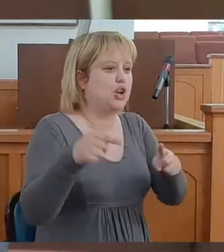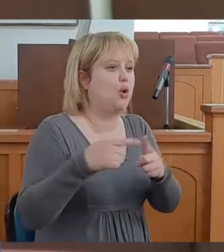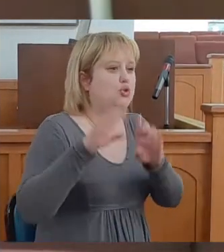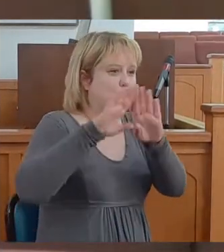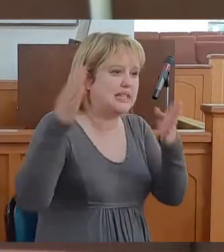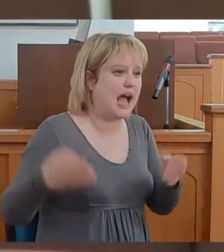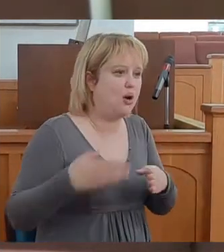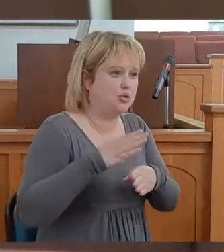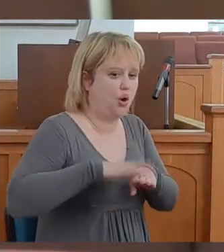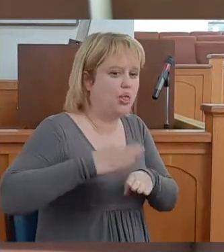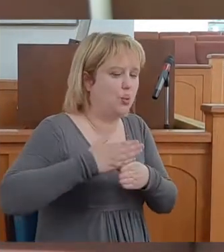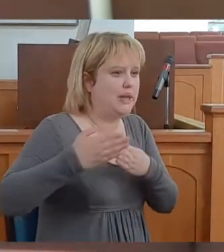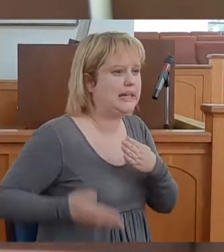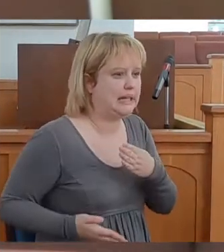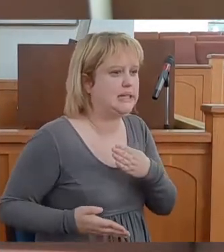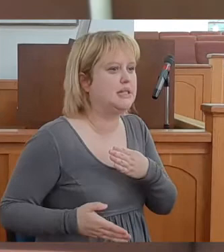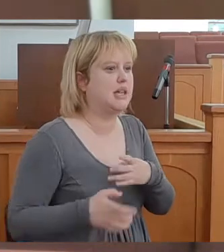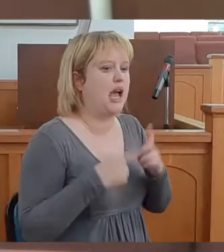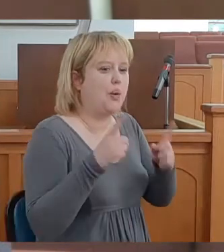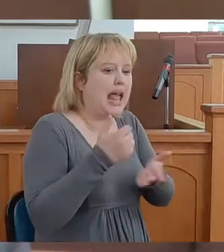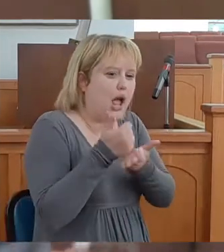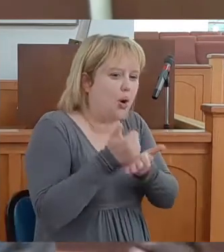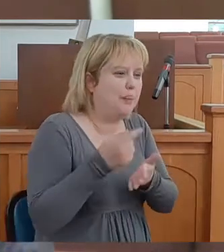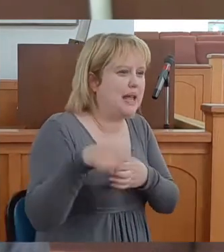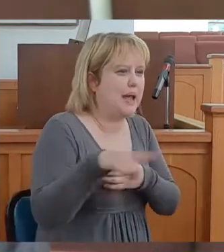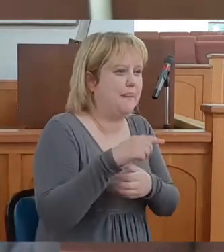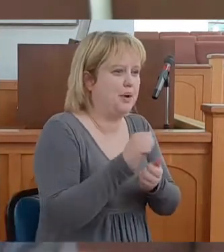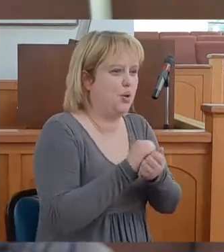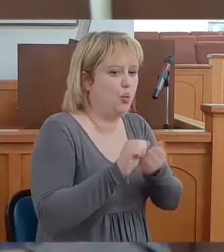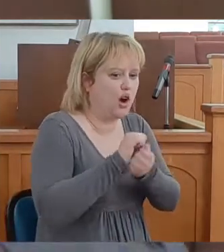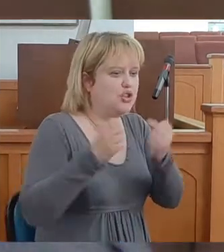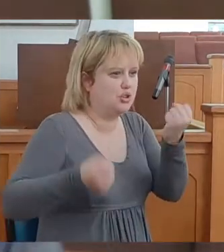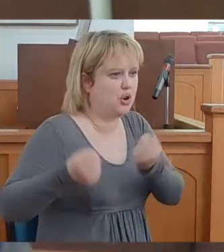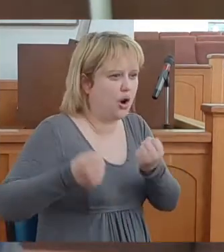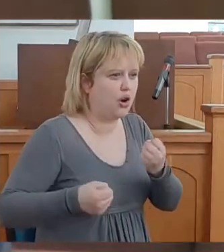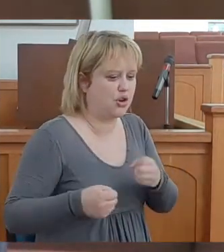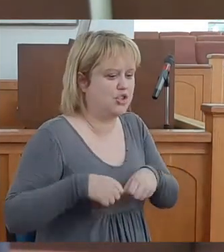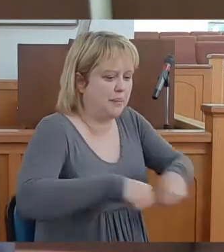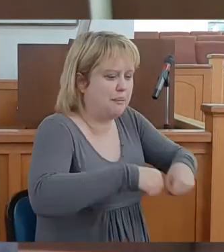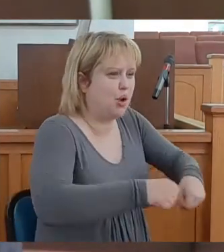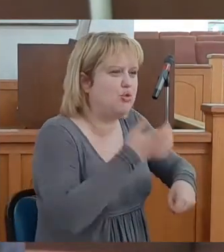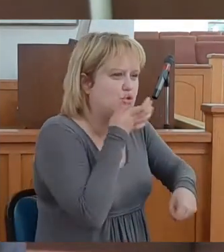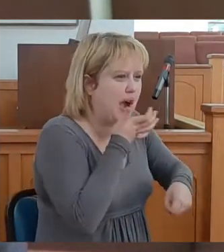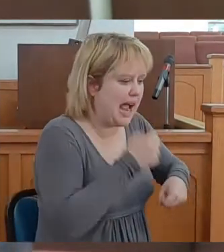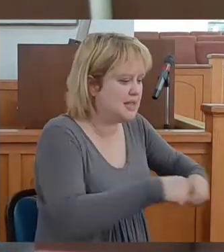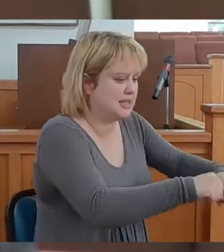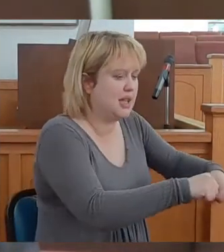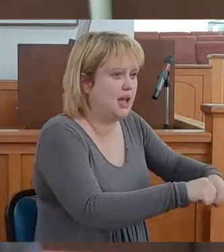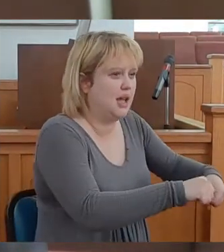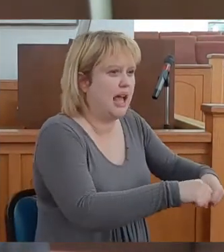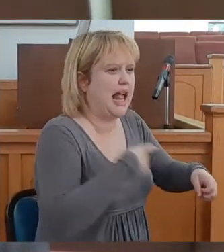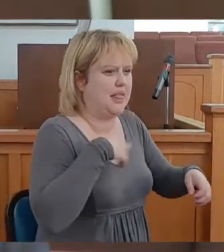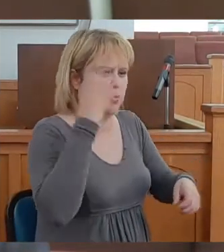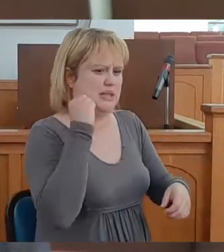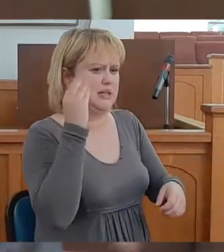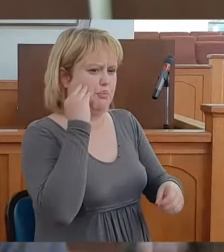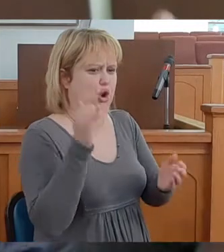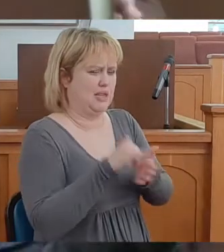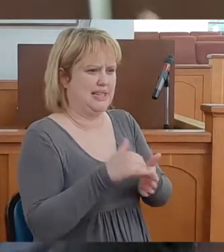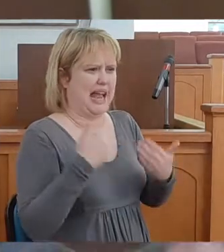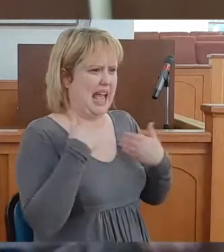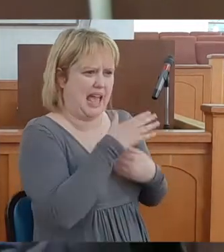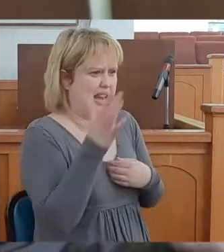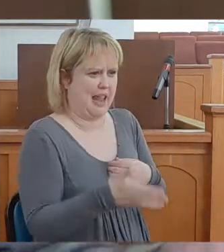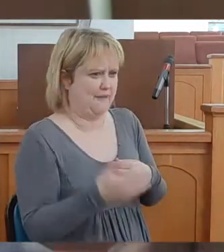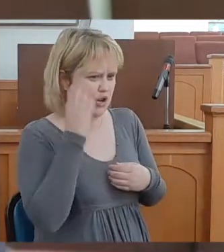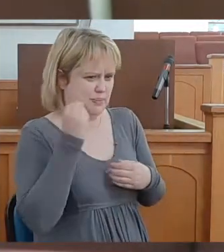over to his house on weekends. I would help him wash cars and cut the grass. And that was an experience that I